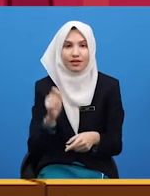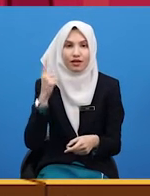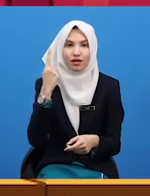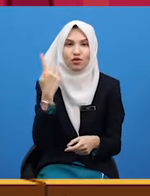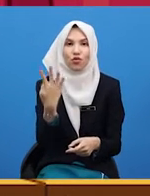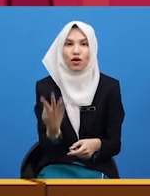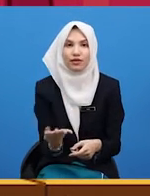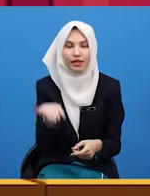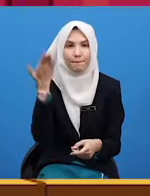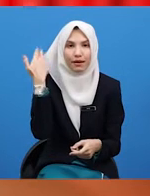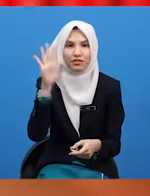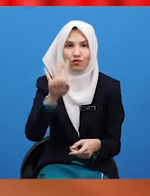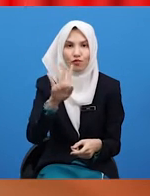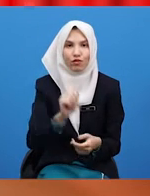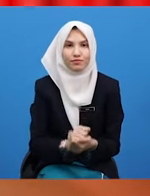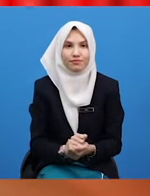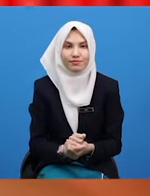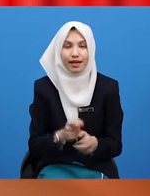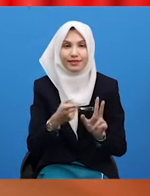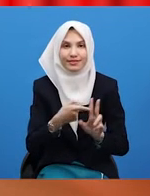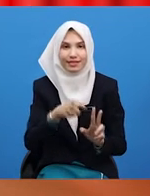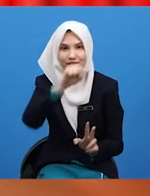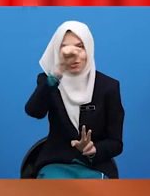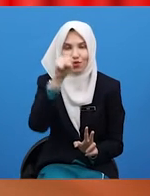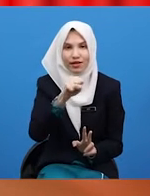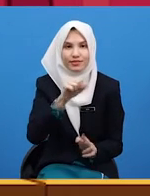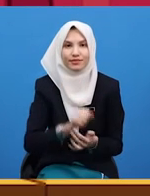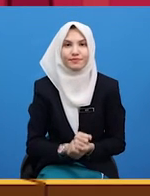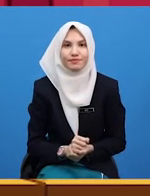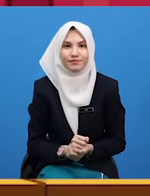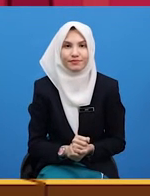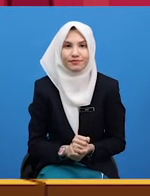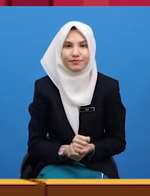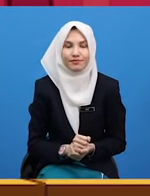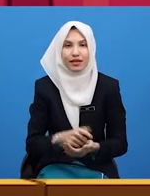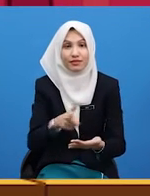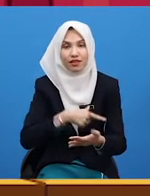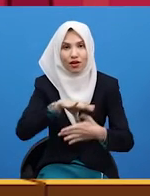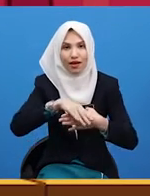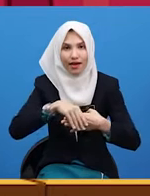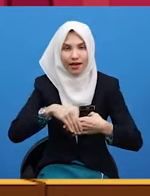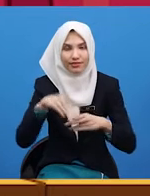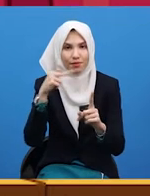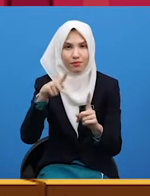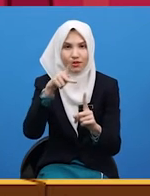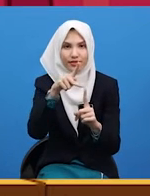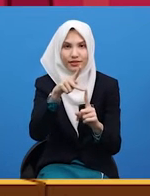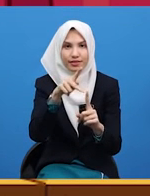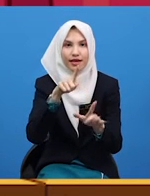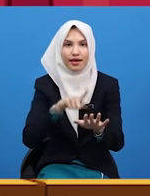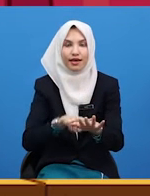past 4. Second question. If the long hand is pointing at 9,